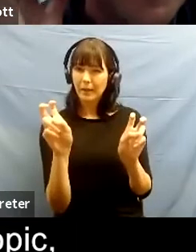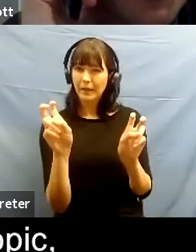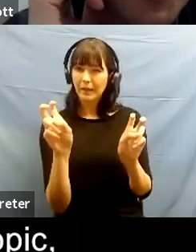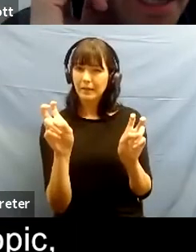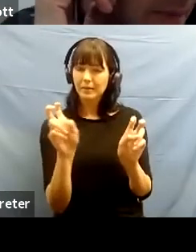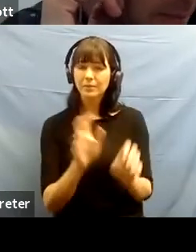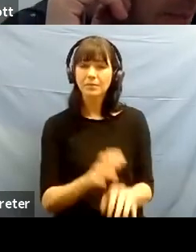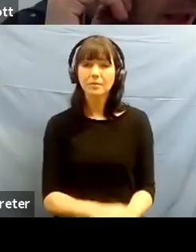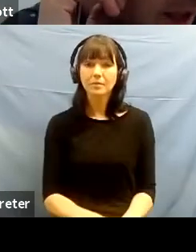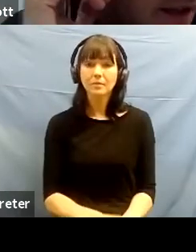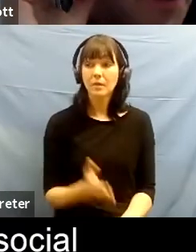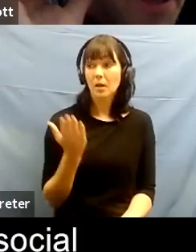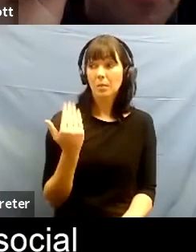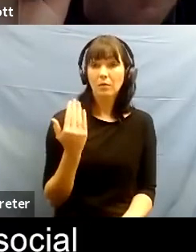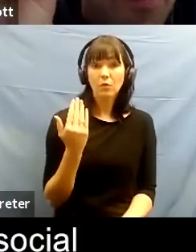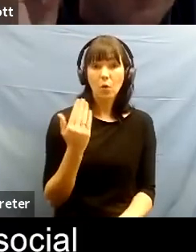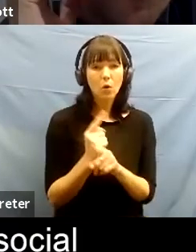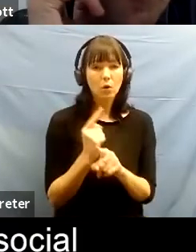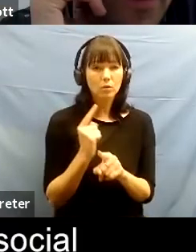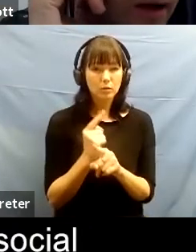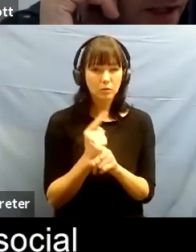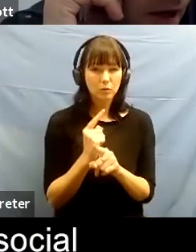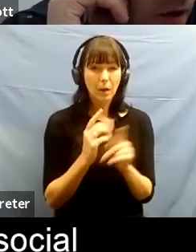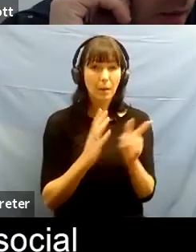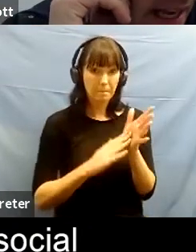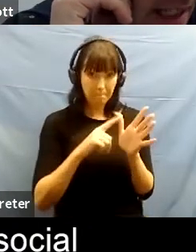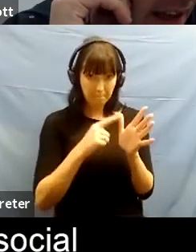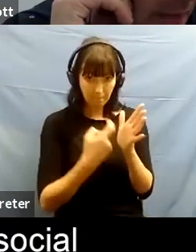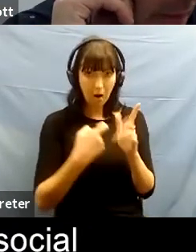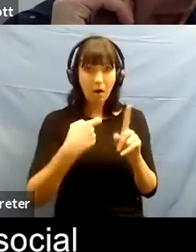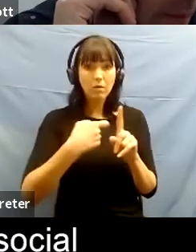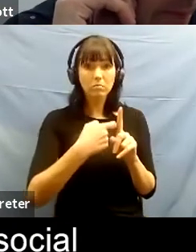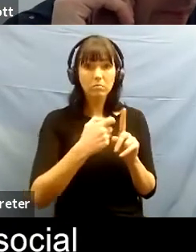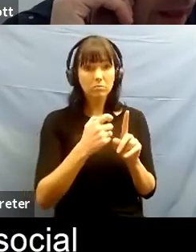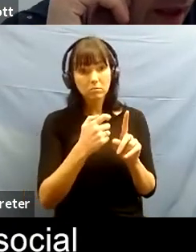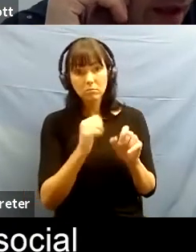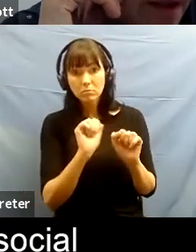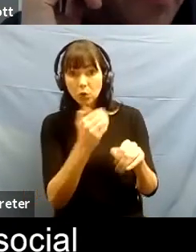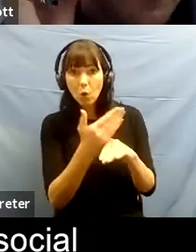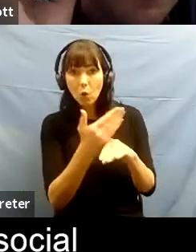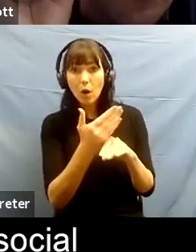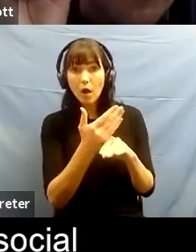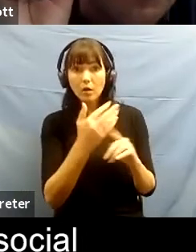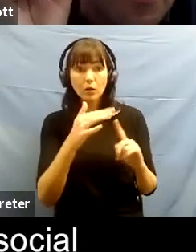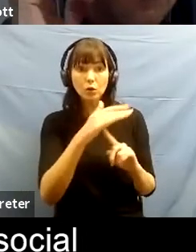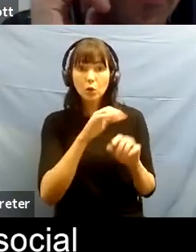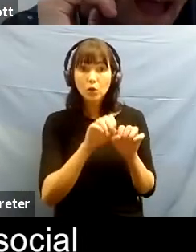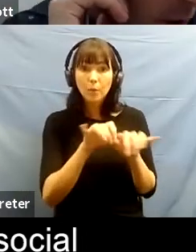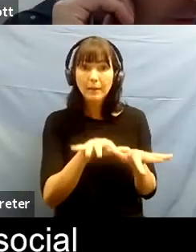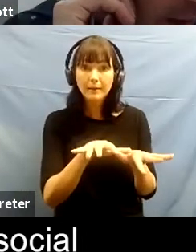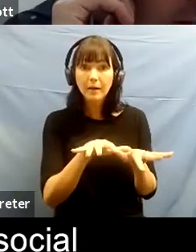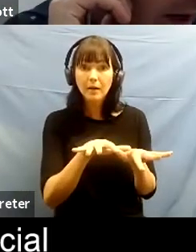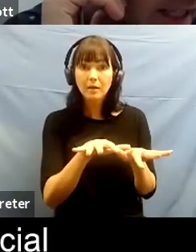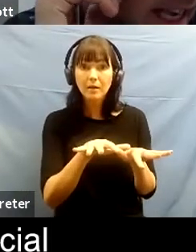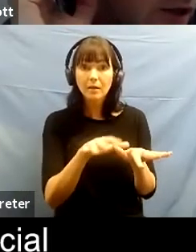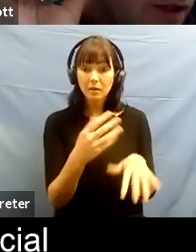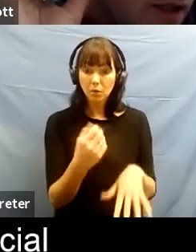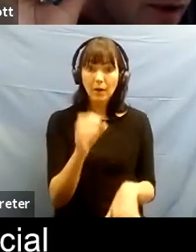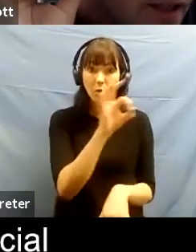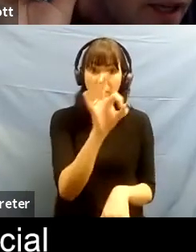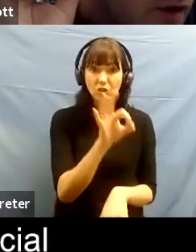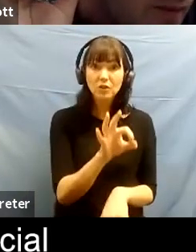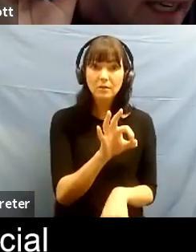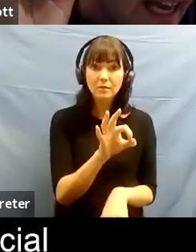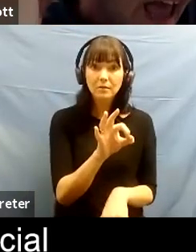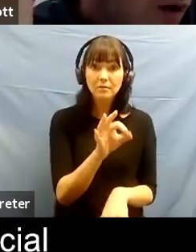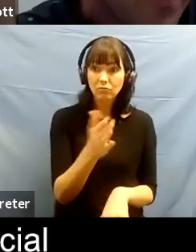briefly mentioned um you know that mark your work on social media um so so we have a question for the audience and do